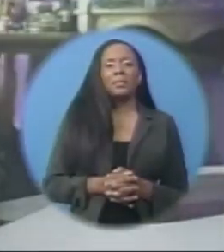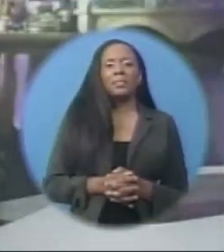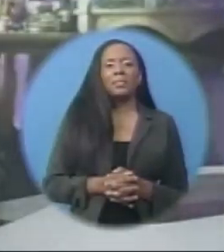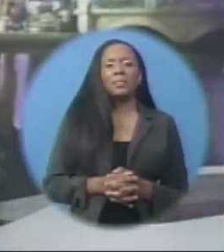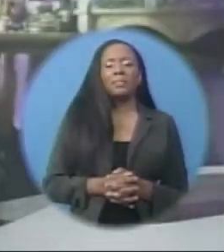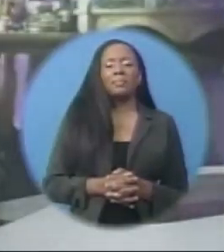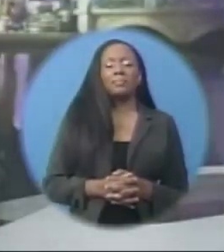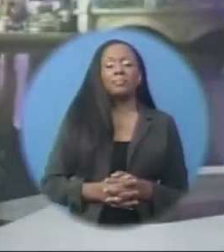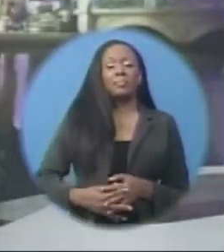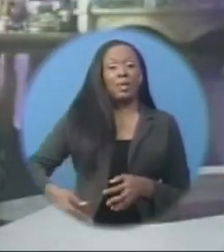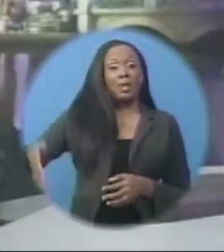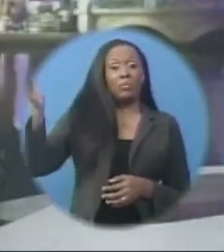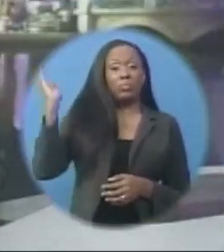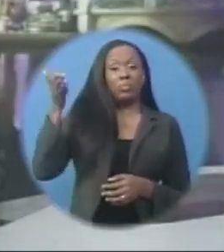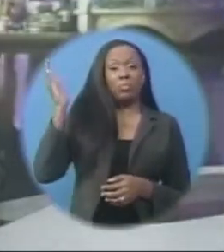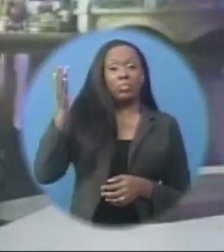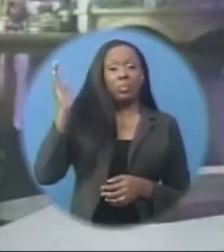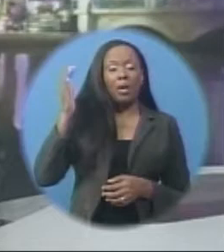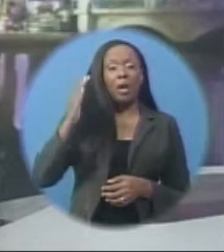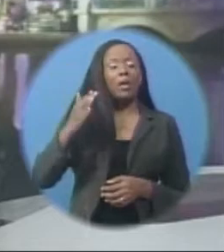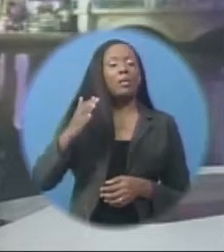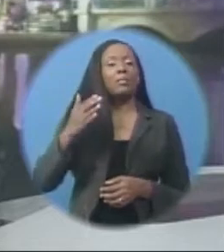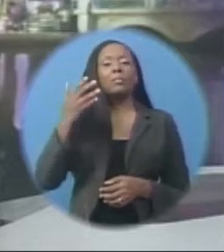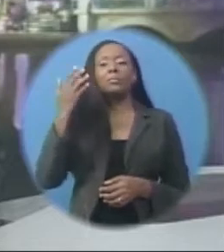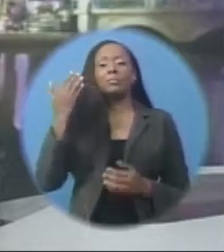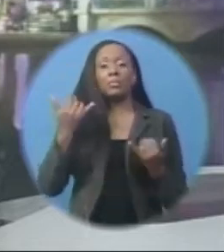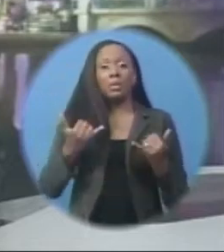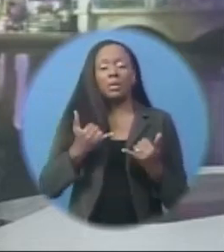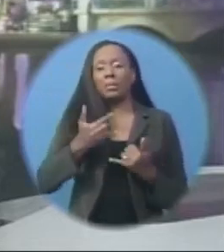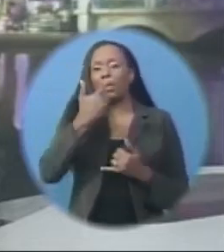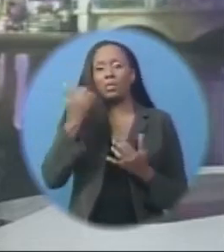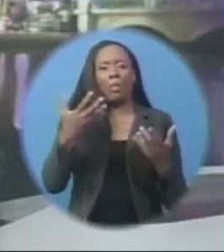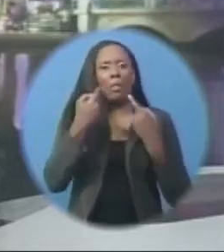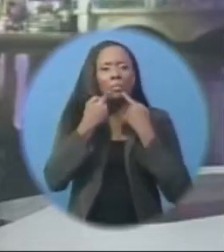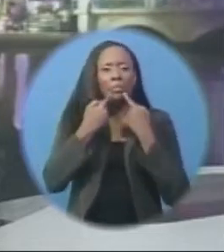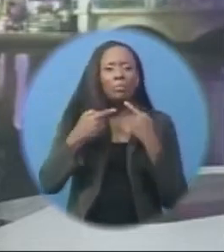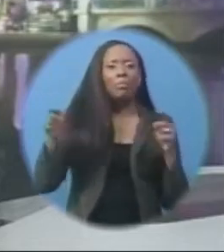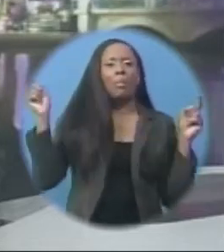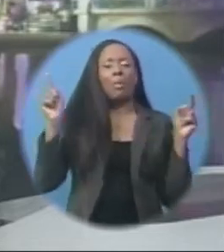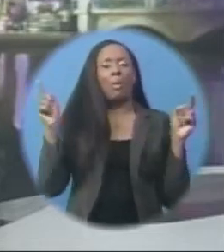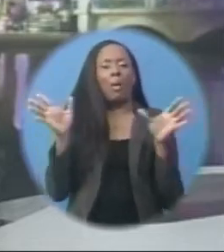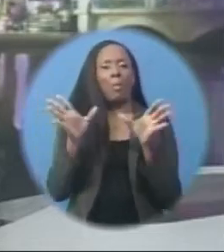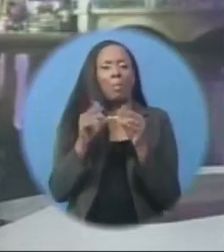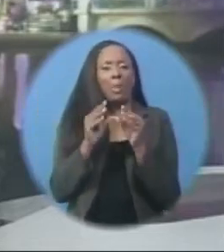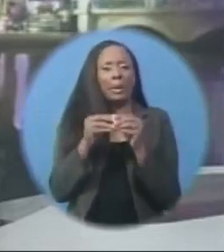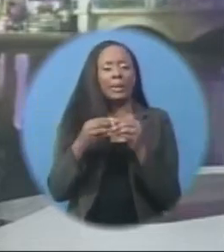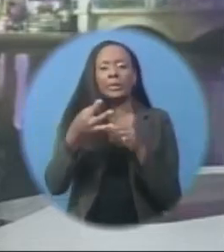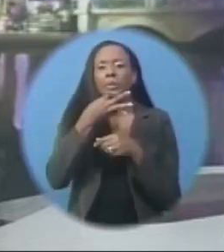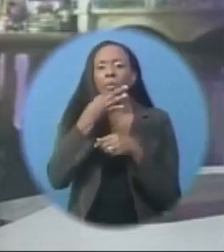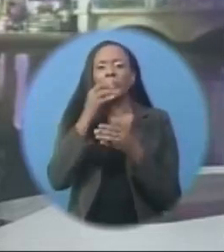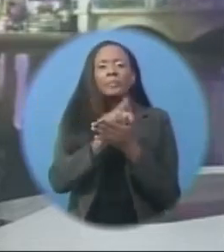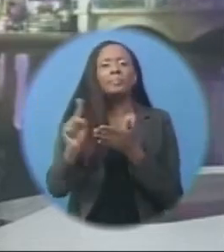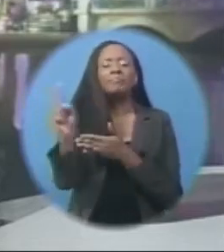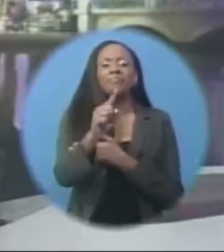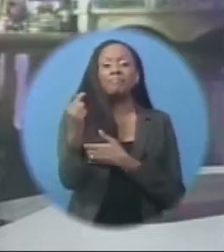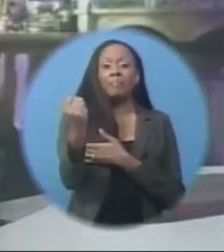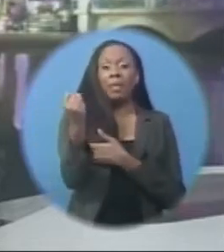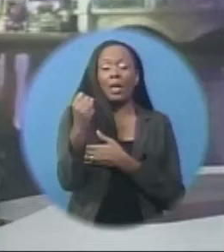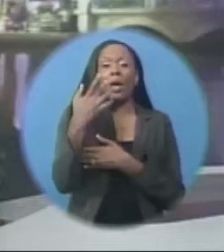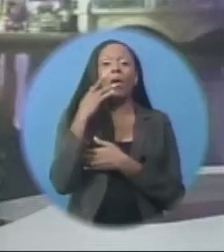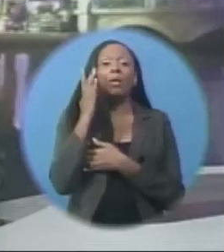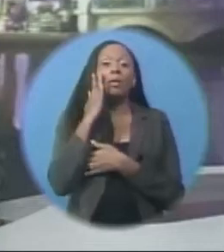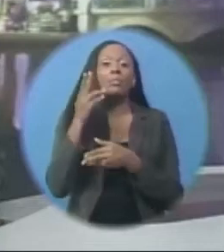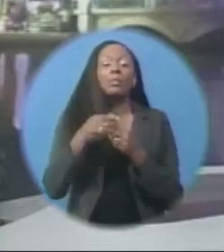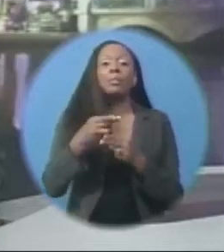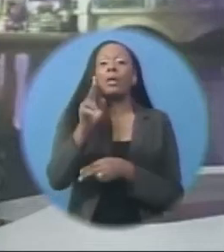Mr. Paul was speaking at a press briefing to announce plans for an upcoming annual General Assembly with members next Saturday at the Radisson Aquatica.